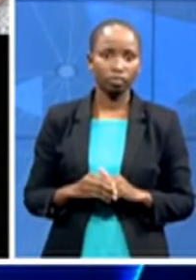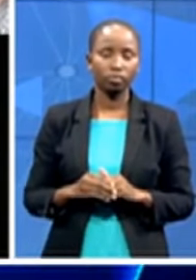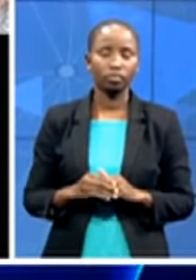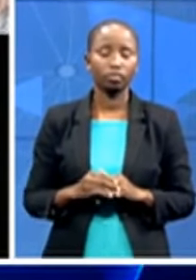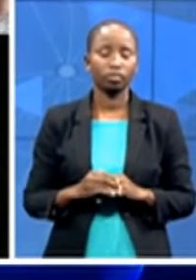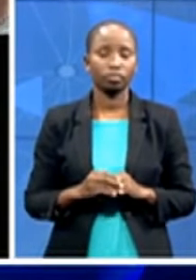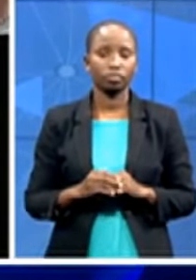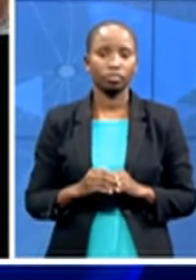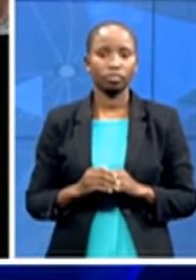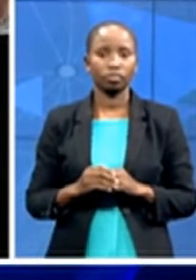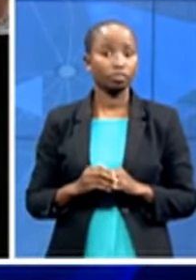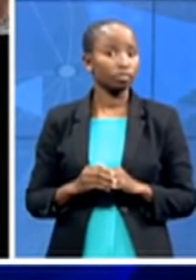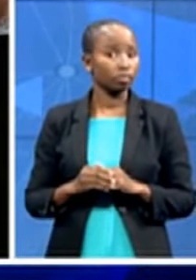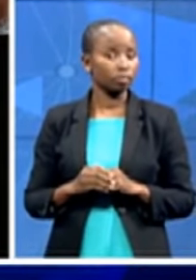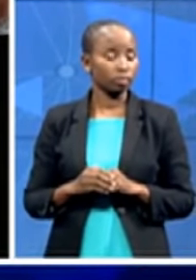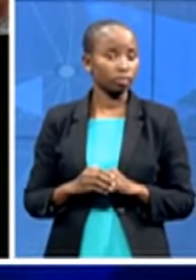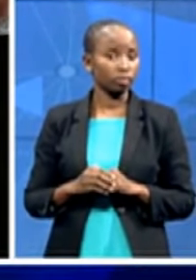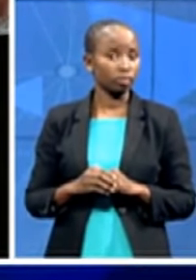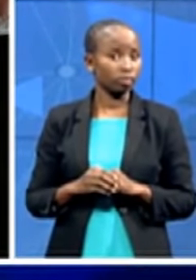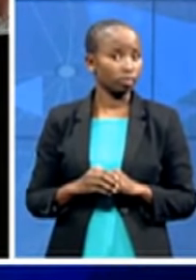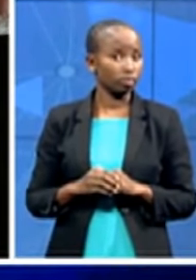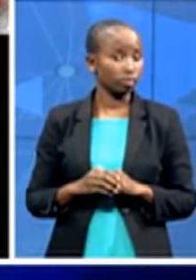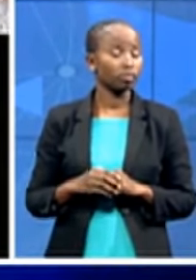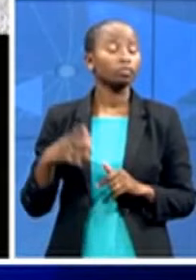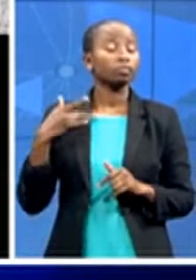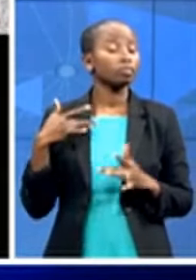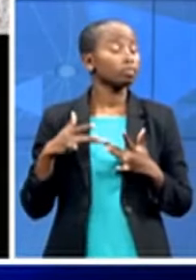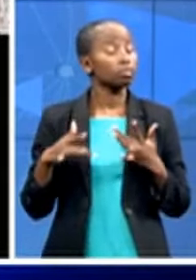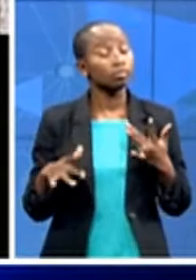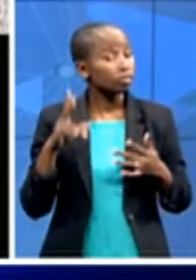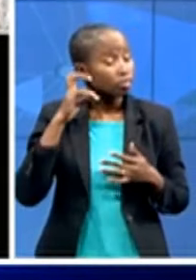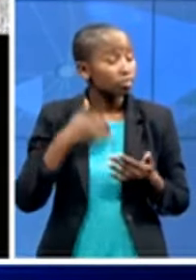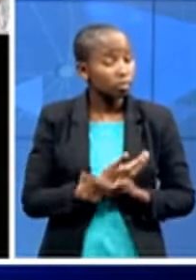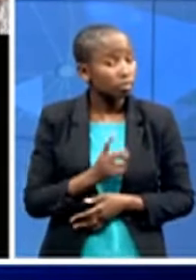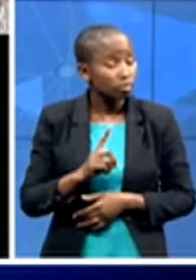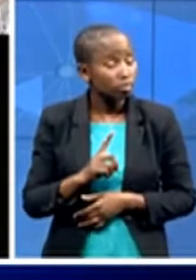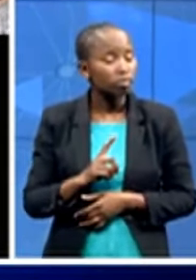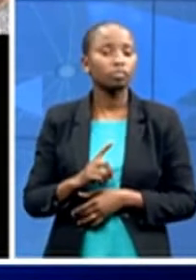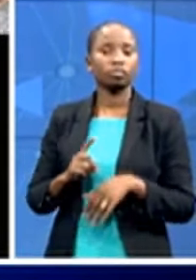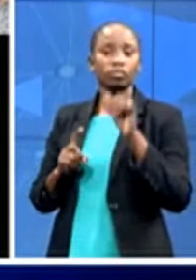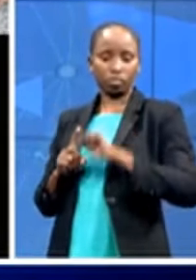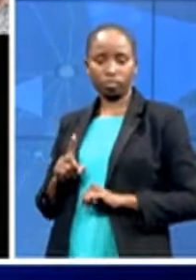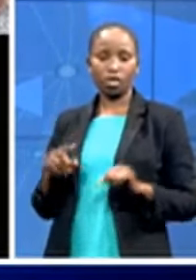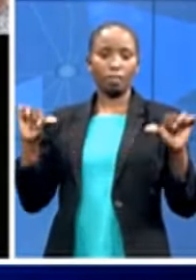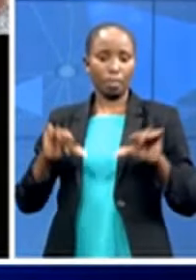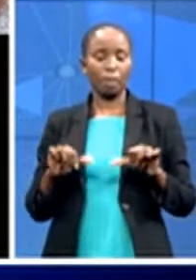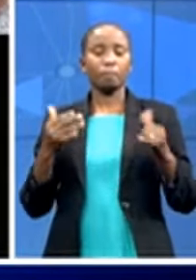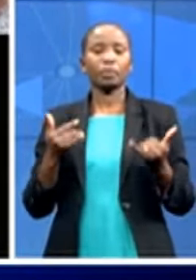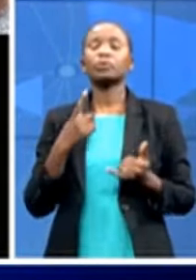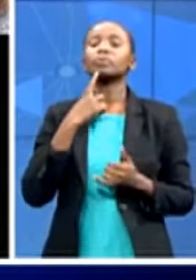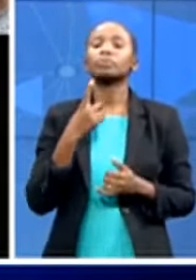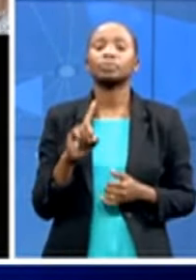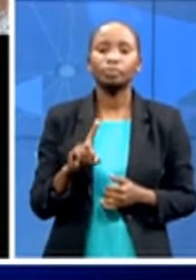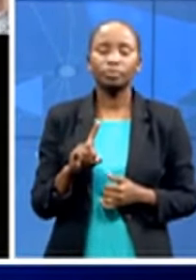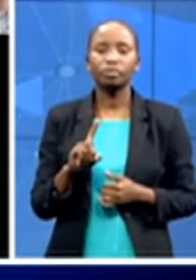i had lost you earlier on we have you now i was saying that you are both a a politician